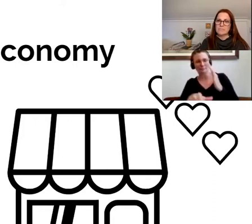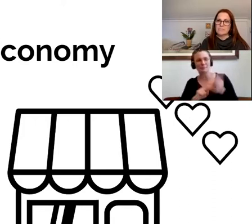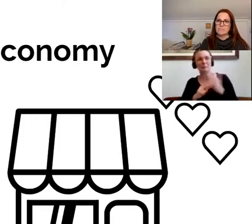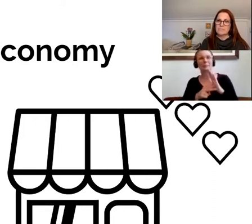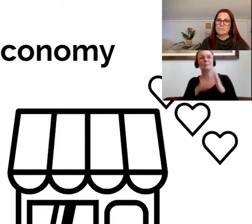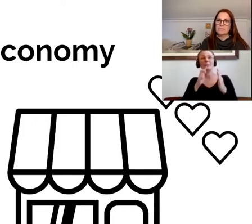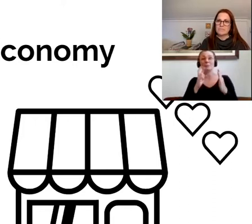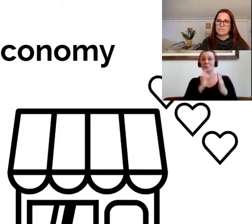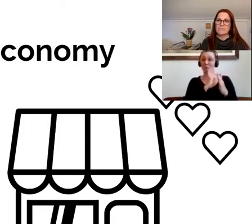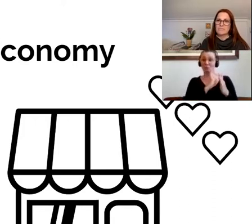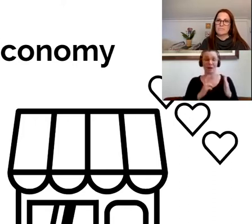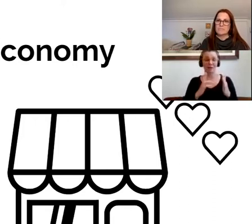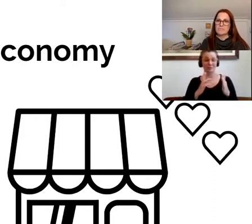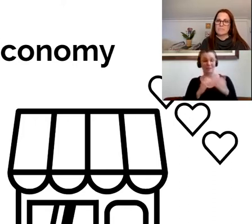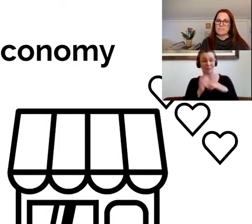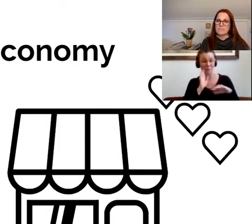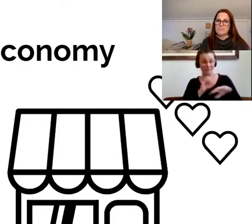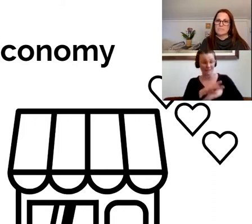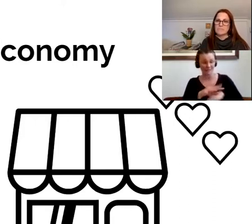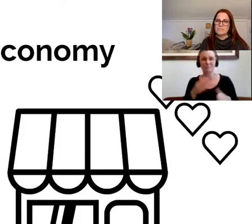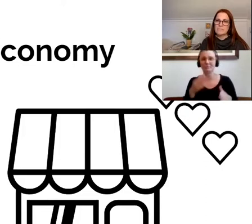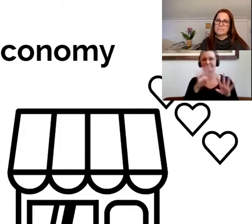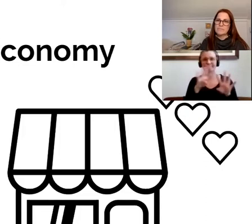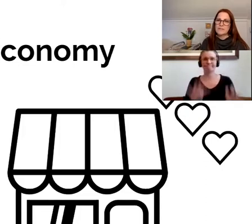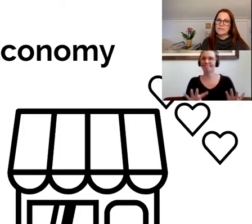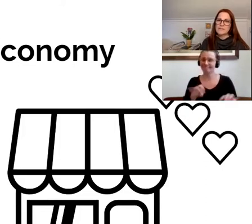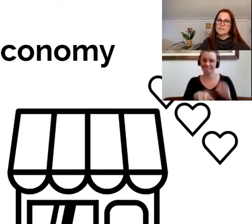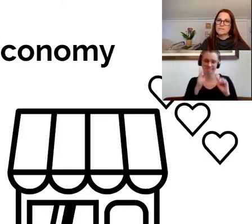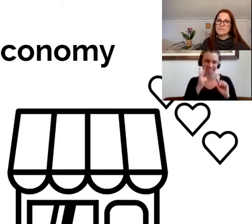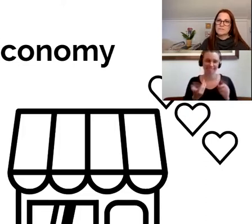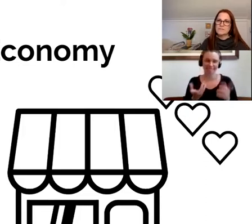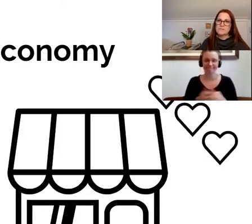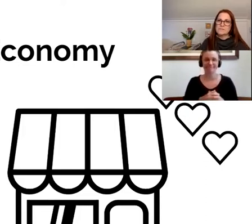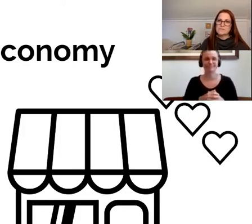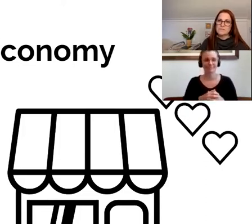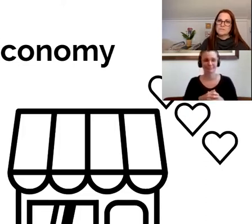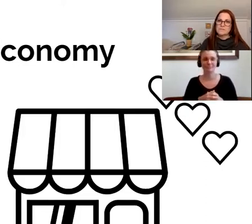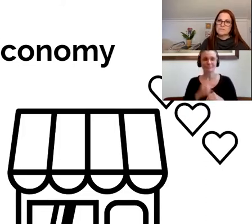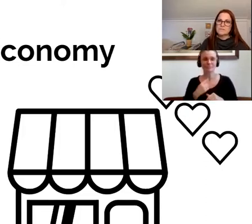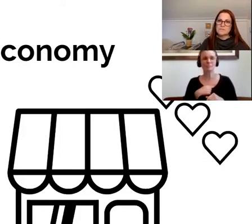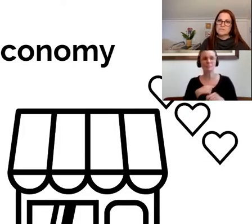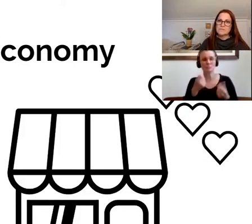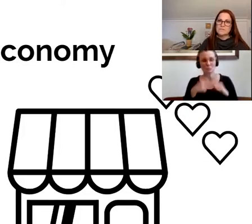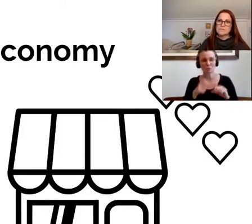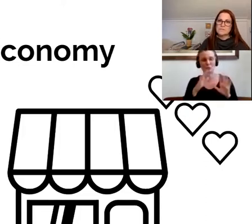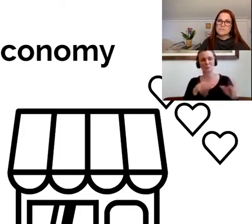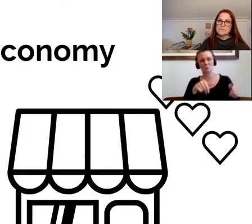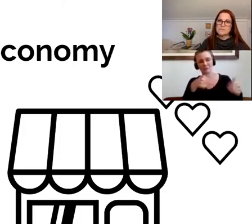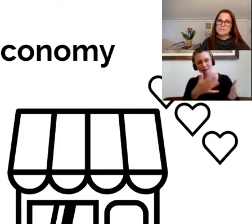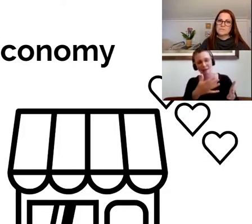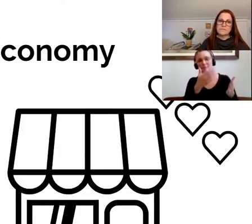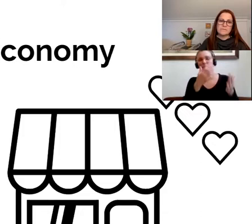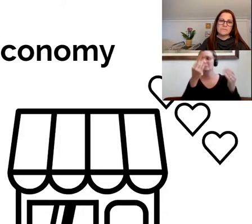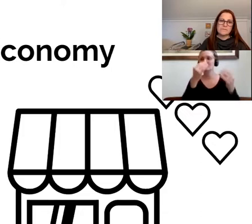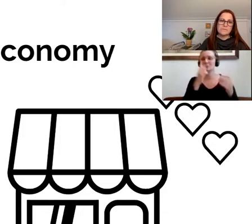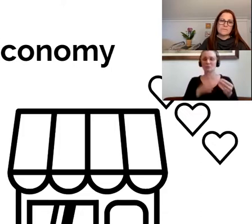of these small businesses. So we've been working and engaging them every day with our economic development division, providing them information and connecting them to resources.